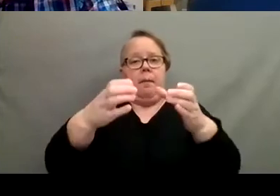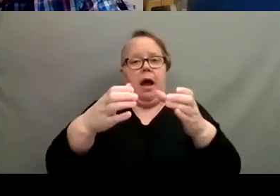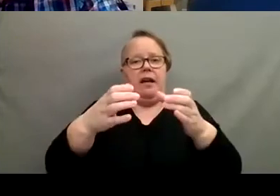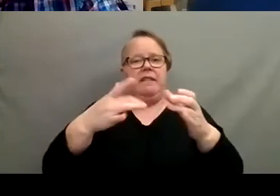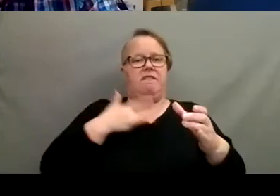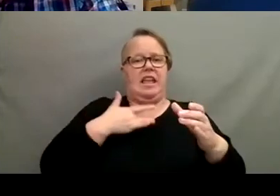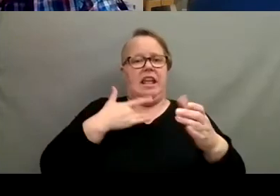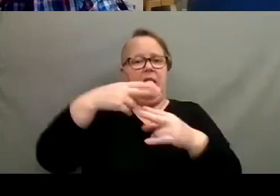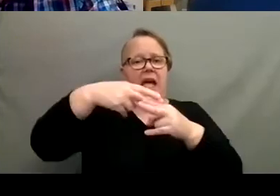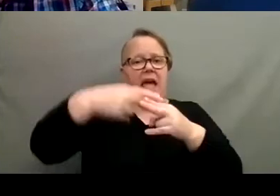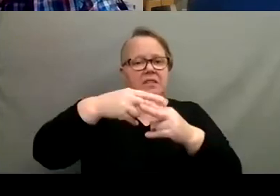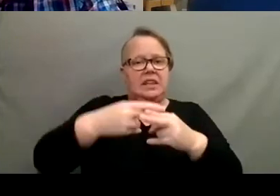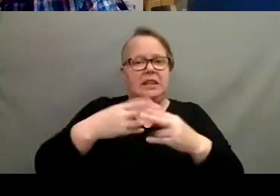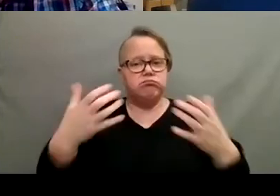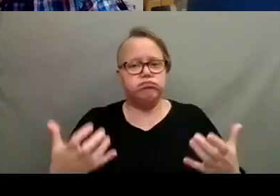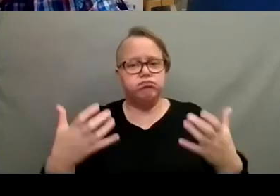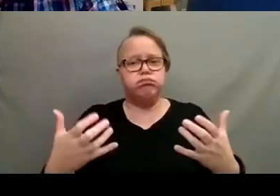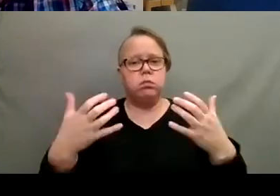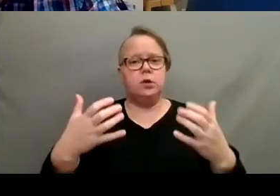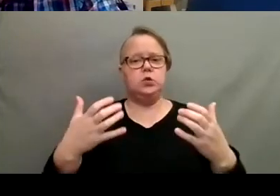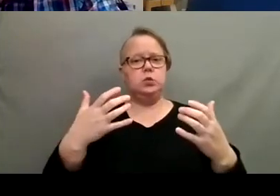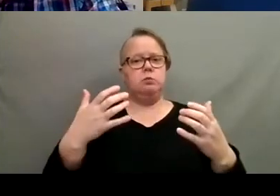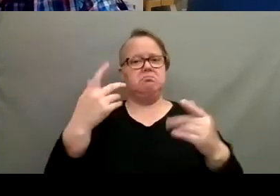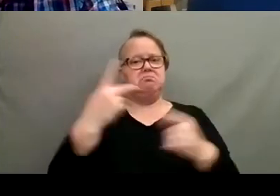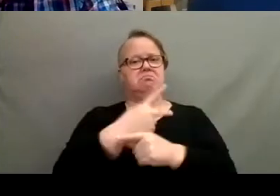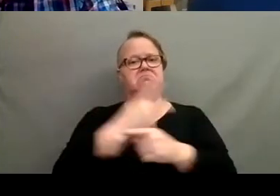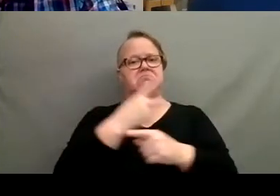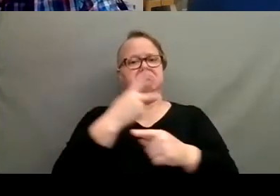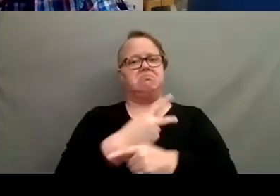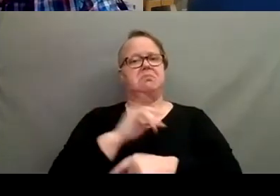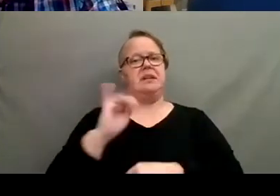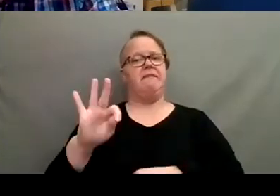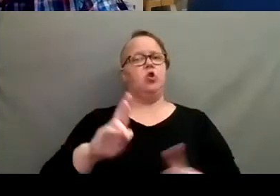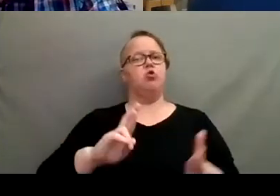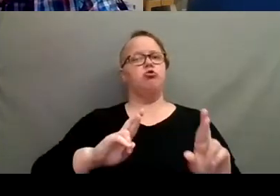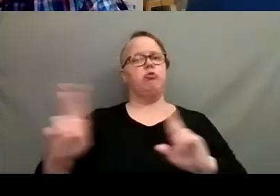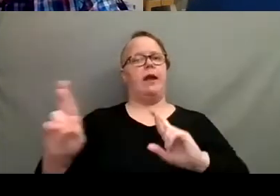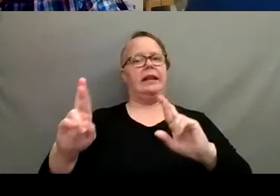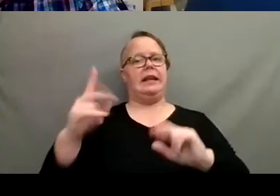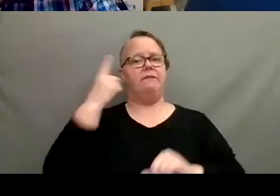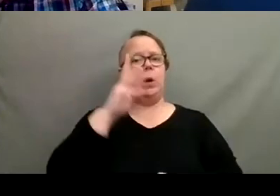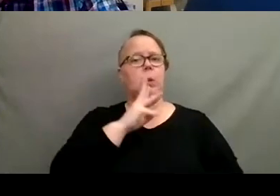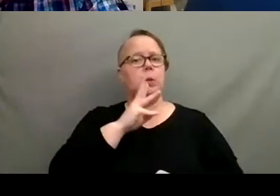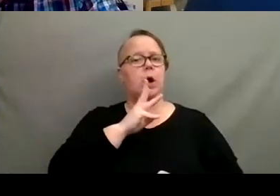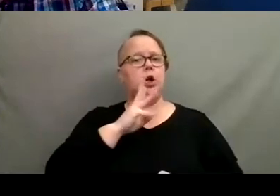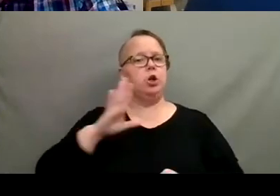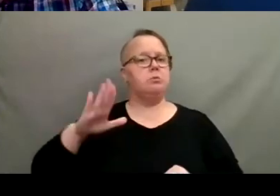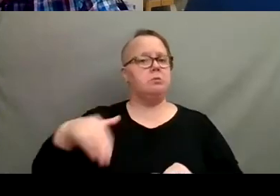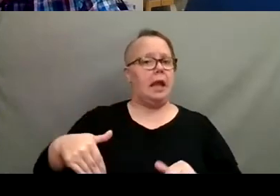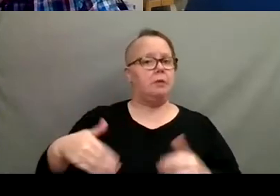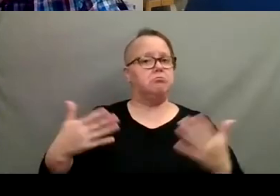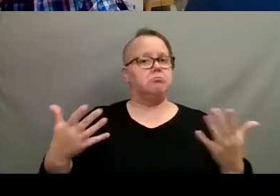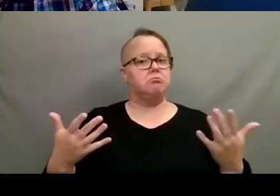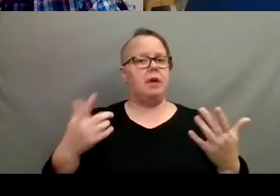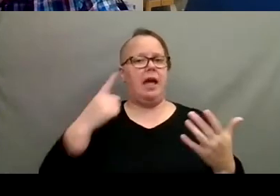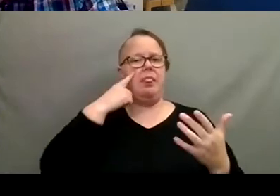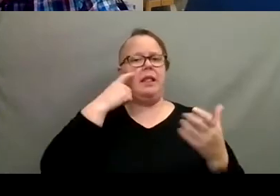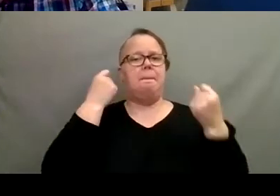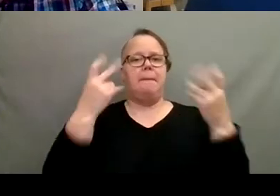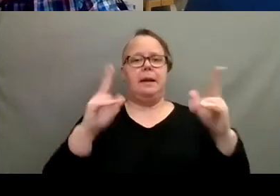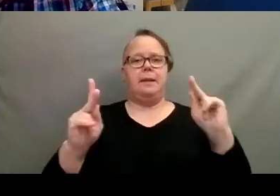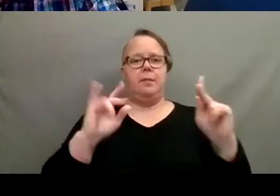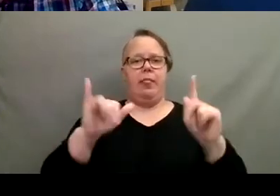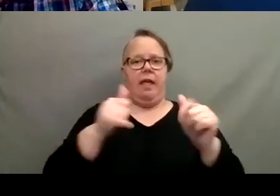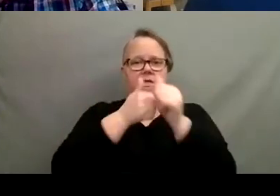heavy it is, uh, to kind of gauge if it's ready for, for water yet. Um, I think a lot of people that